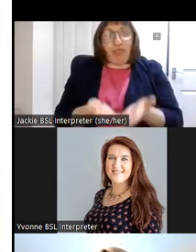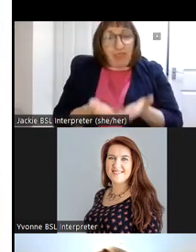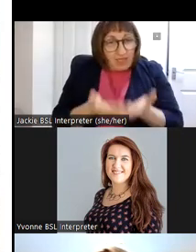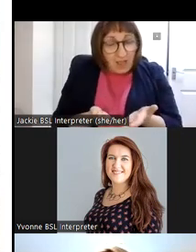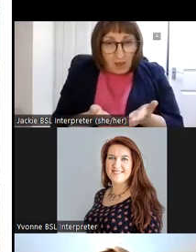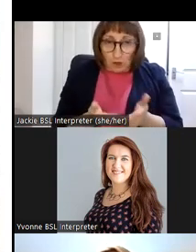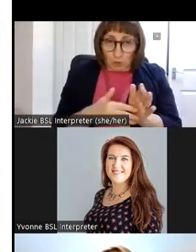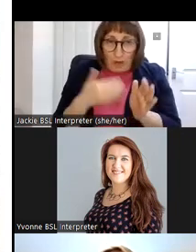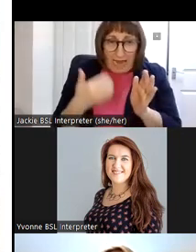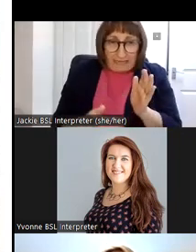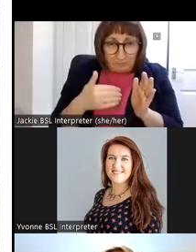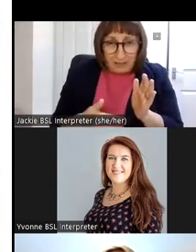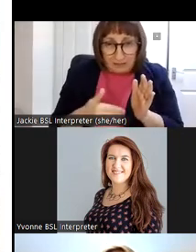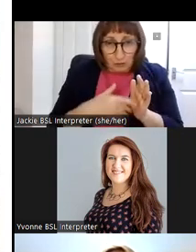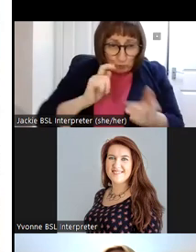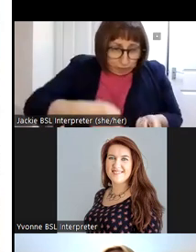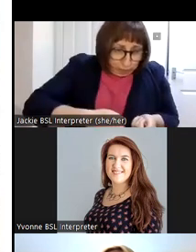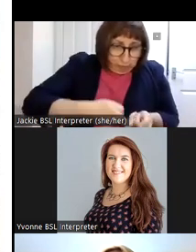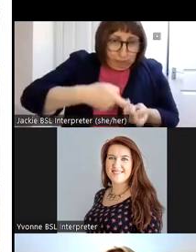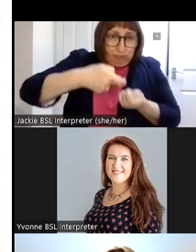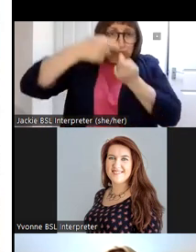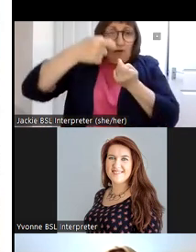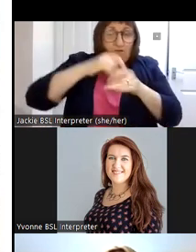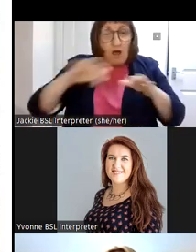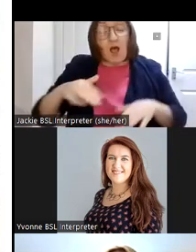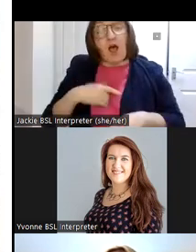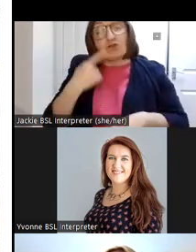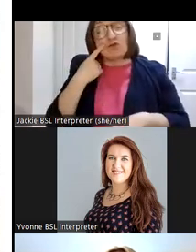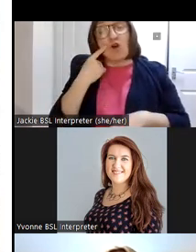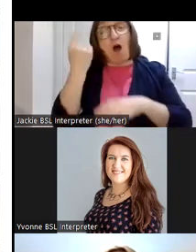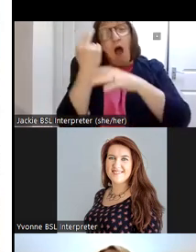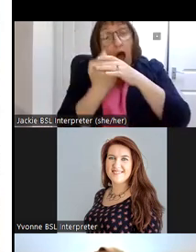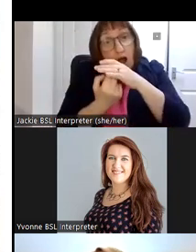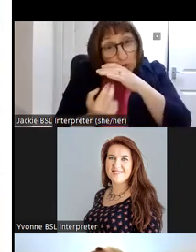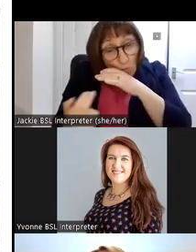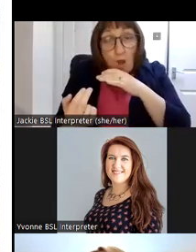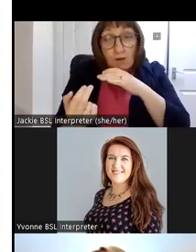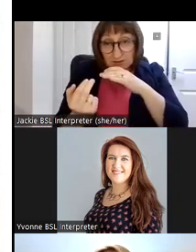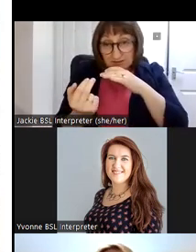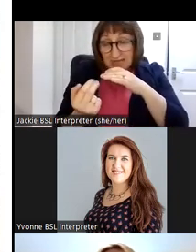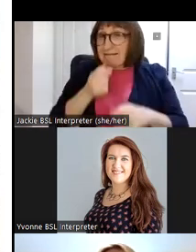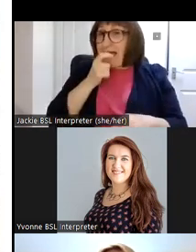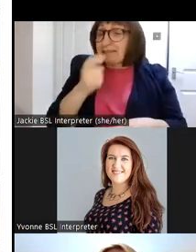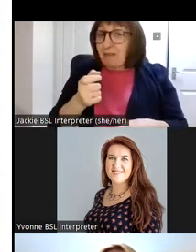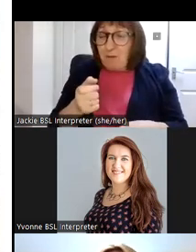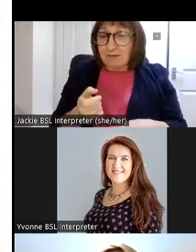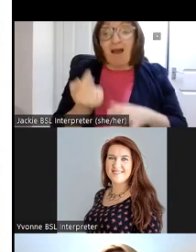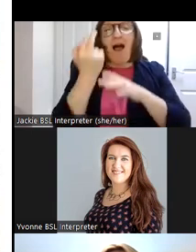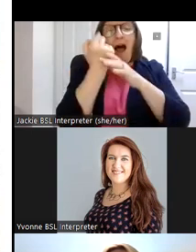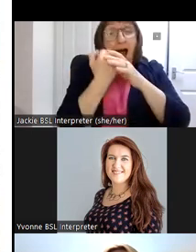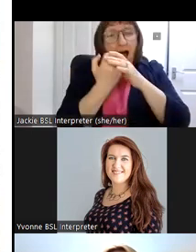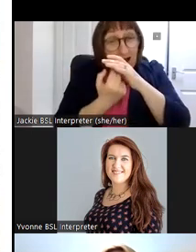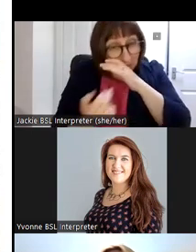too expensive to raise so the underwater archaeological archaeological can say the word archaeological